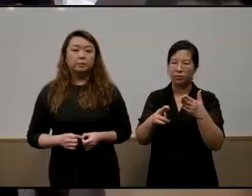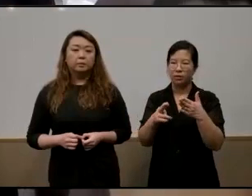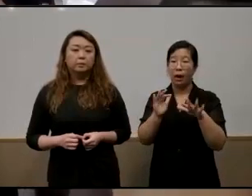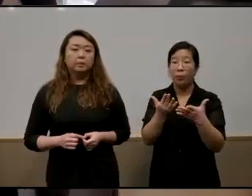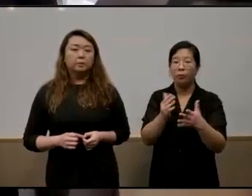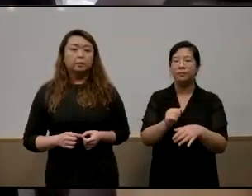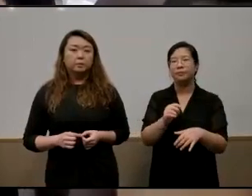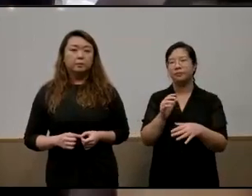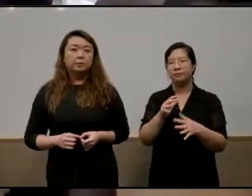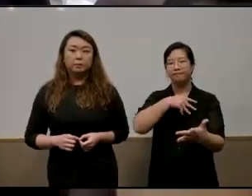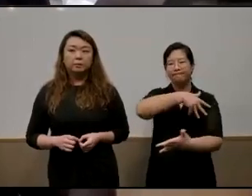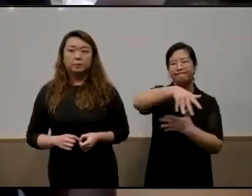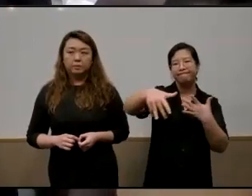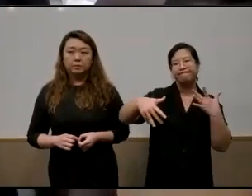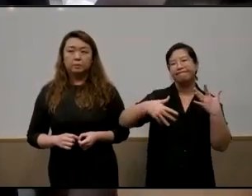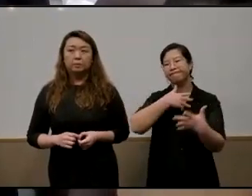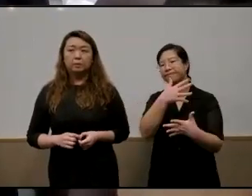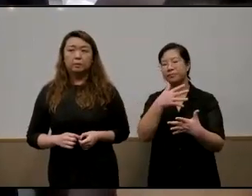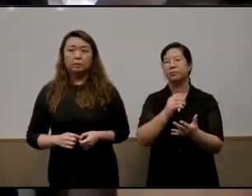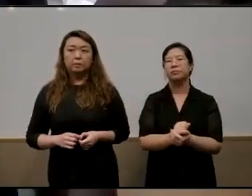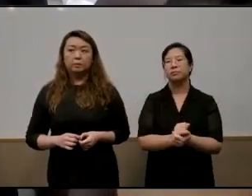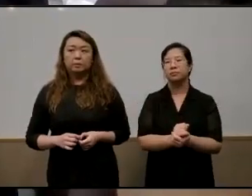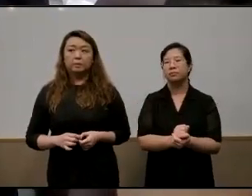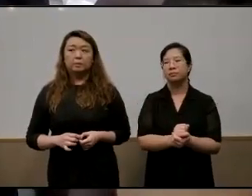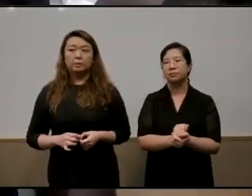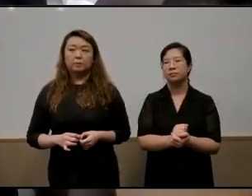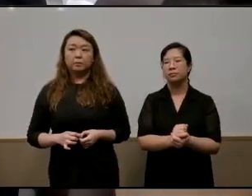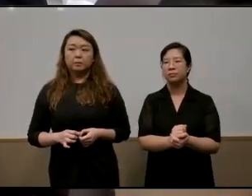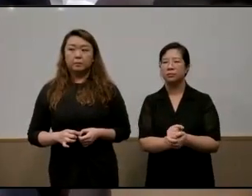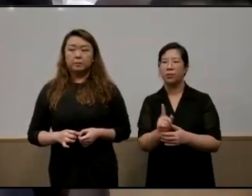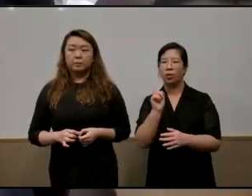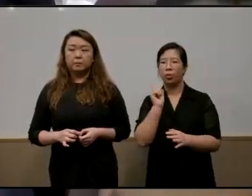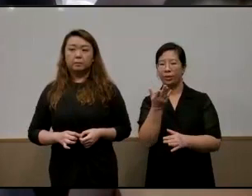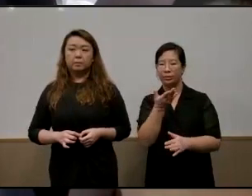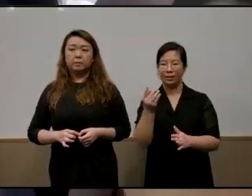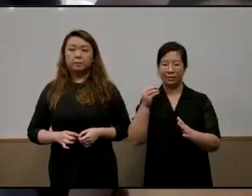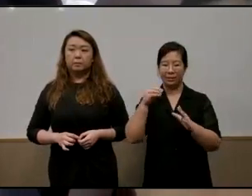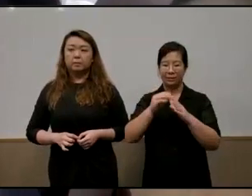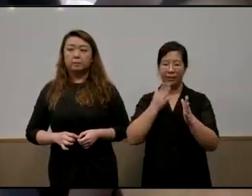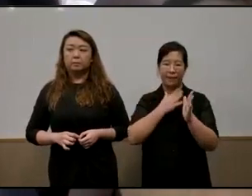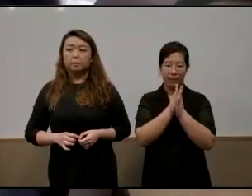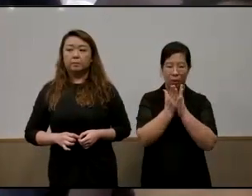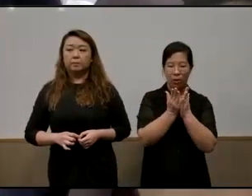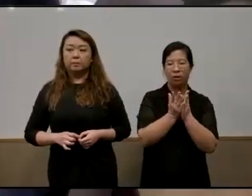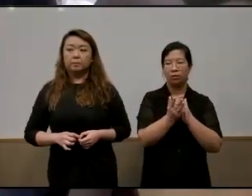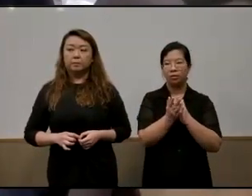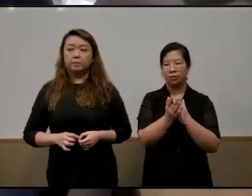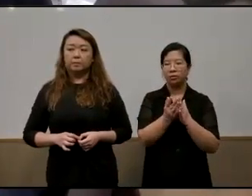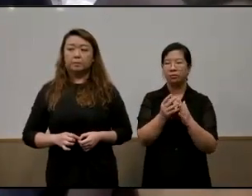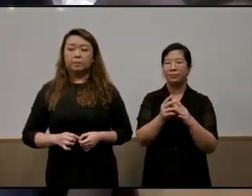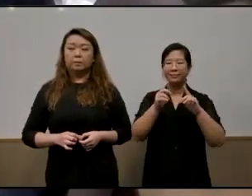is through mingling socializing as you mentioned one thing that i brought out in my book as well is the concept of